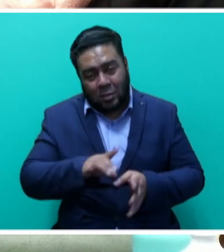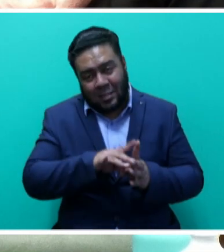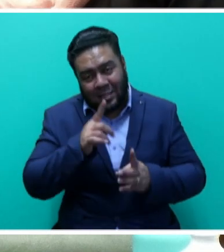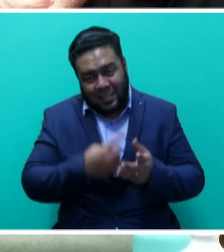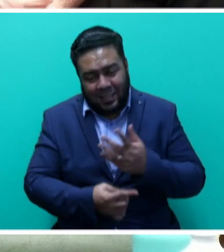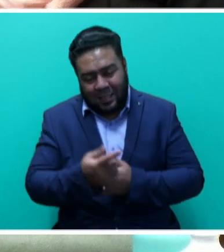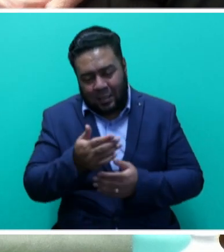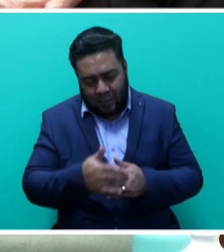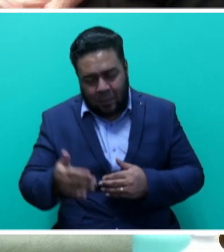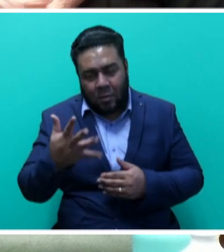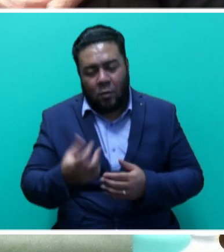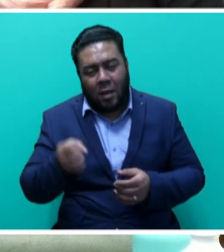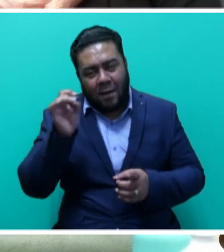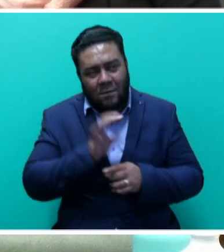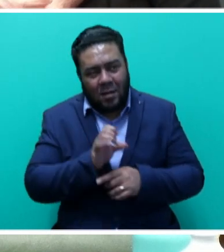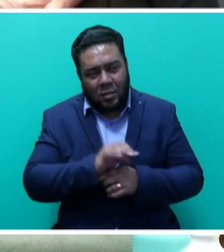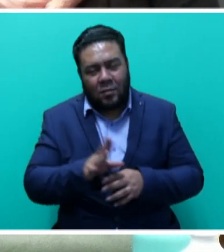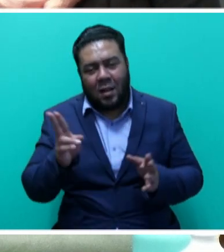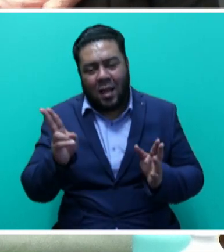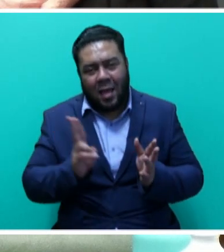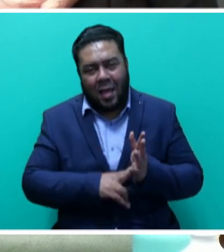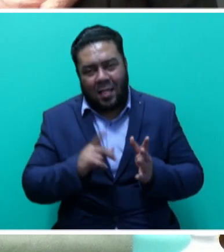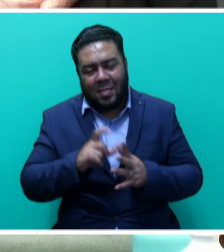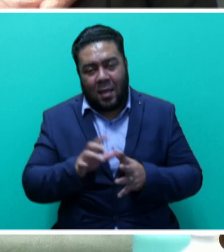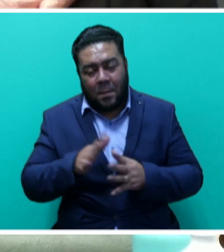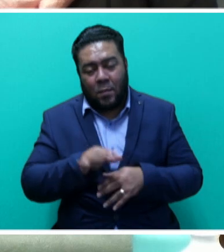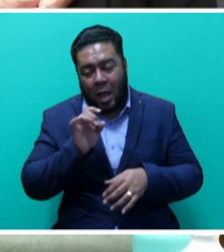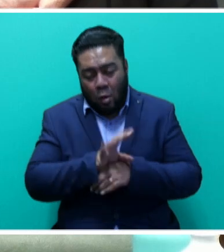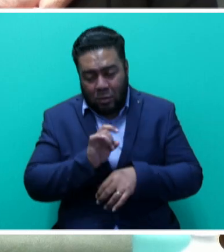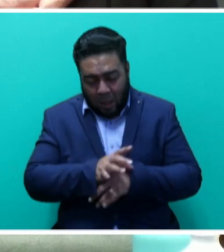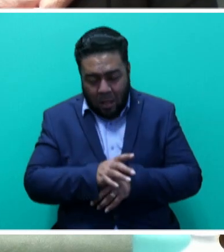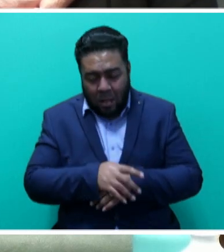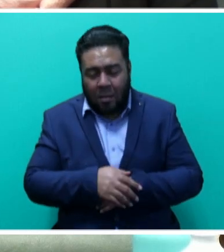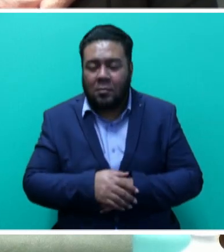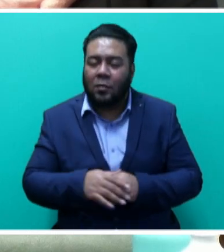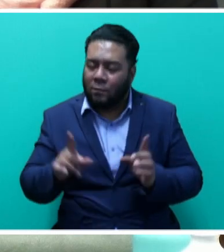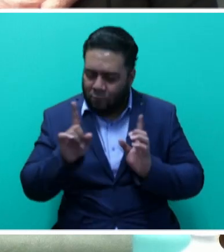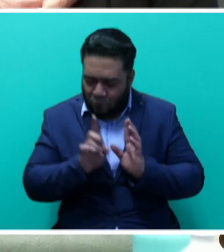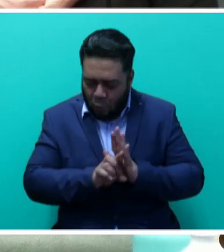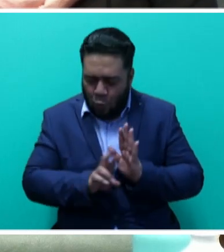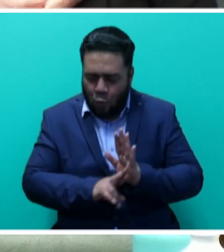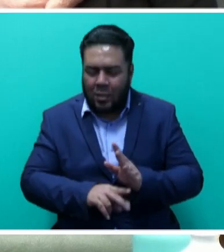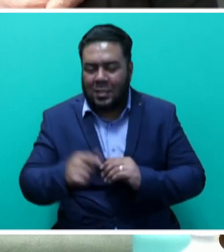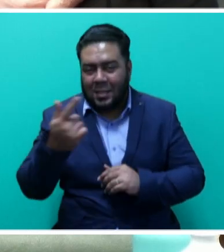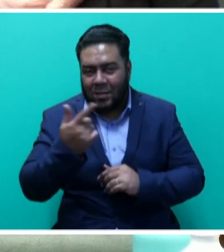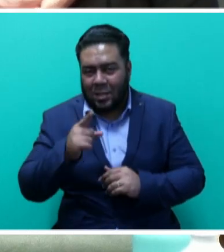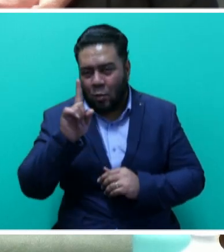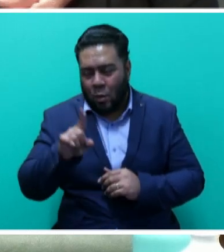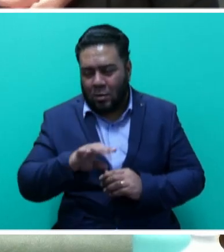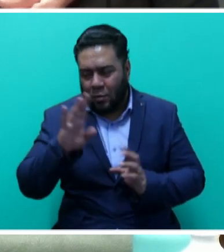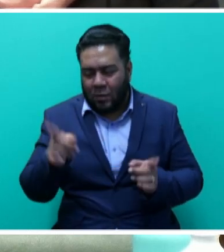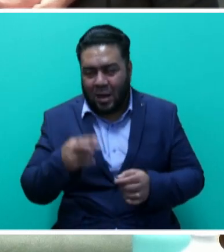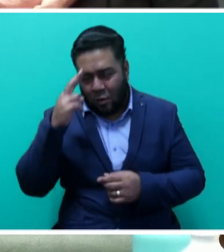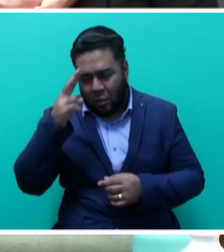by Cabinet on the advice of the National Disaster Management Council in accordance with Section 17.1 of the Natural Disaster